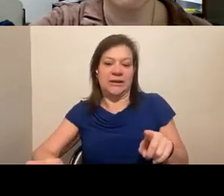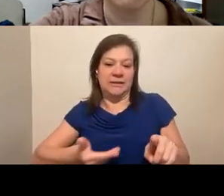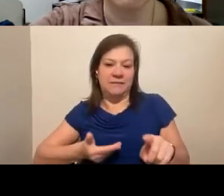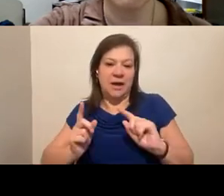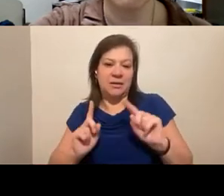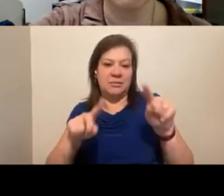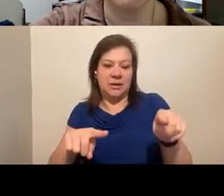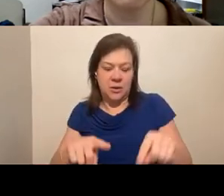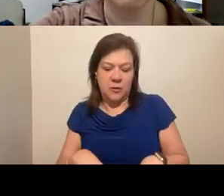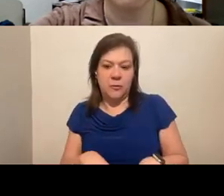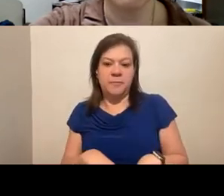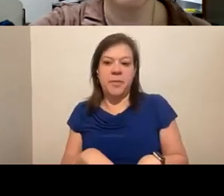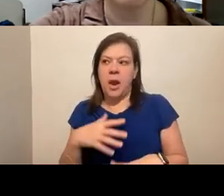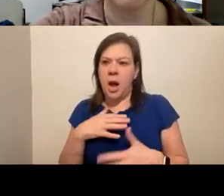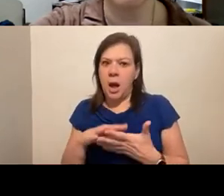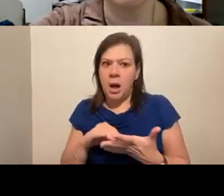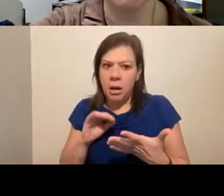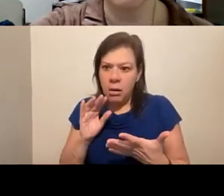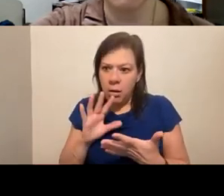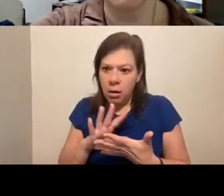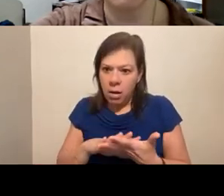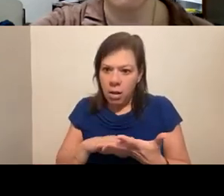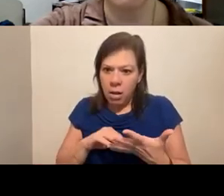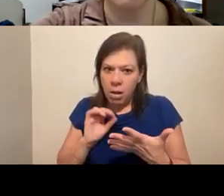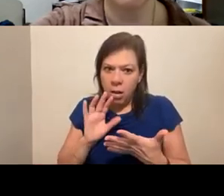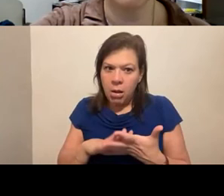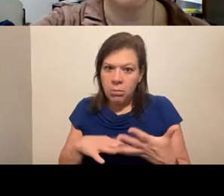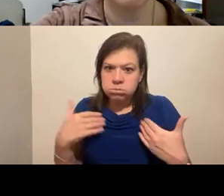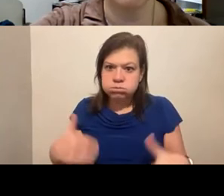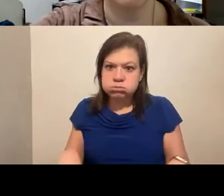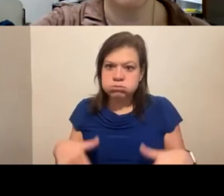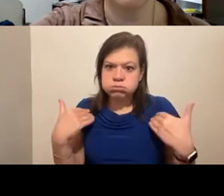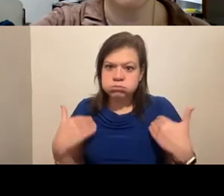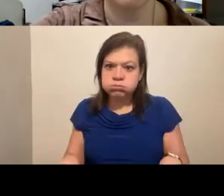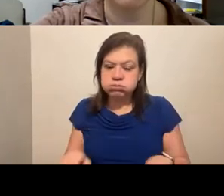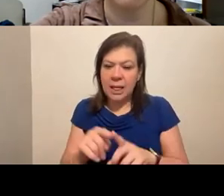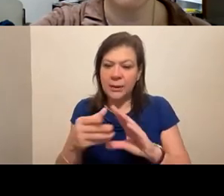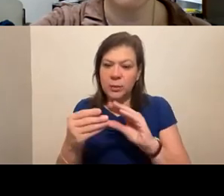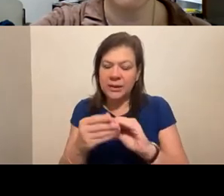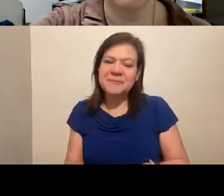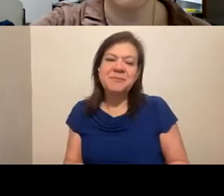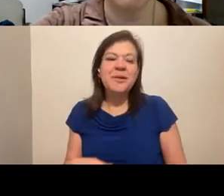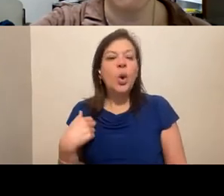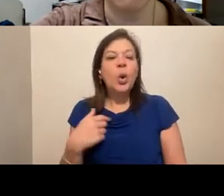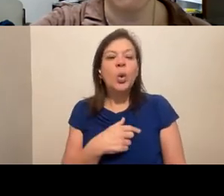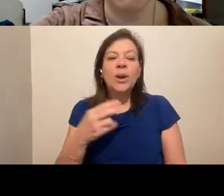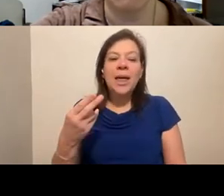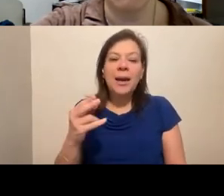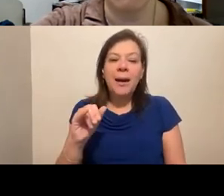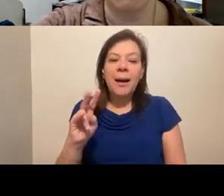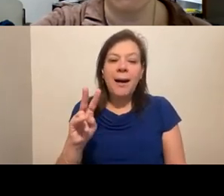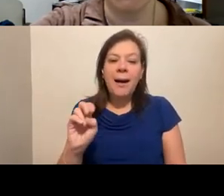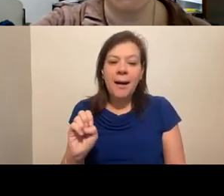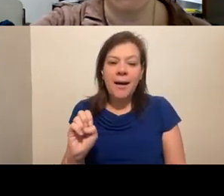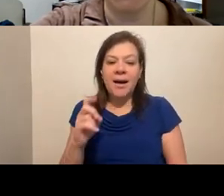And I learned so much, just like you said, you know, we're kind of like a hive, right? You know, we talk